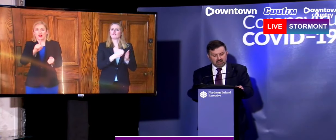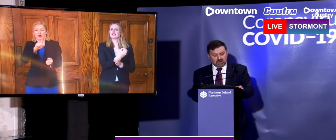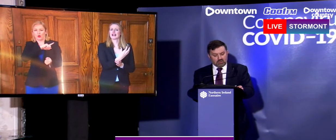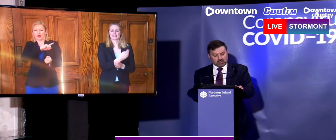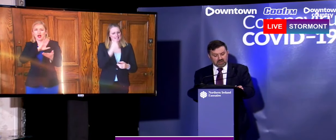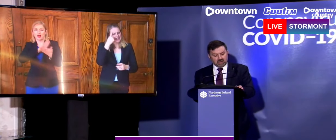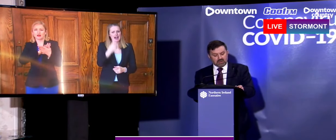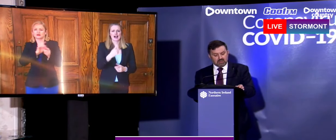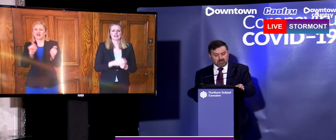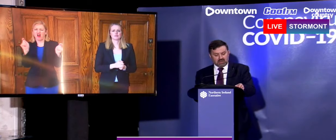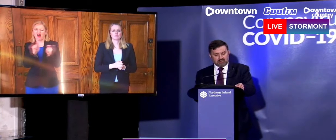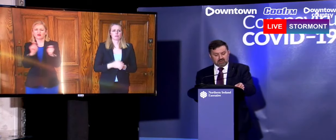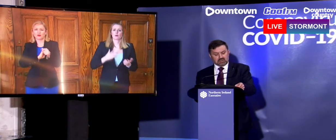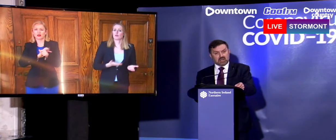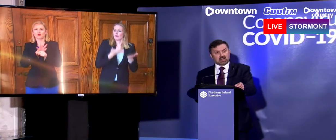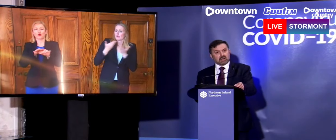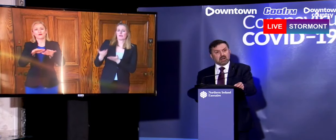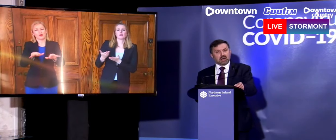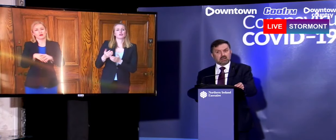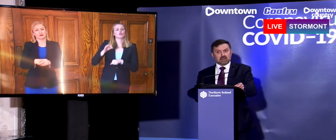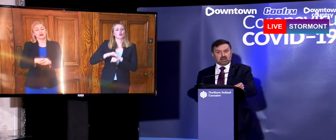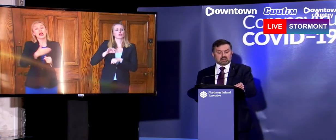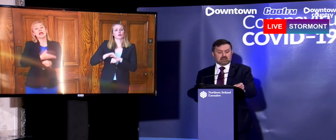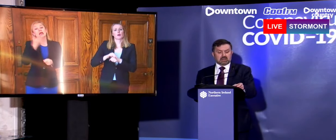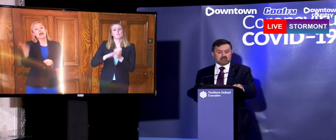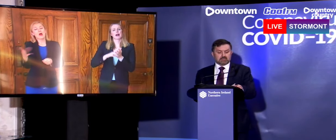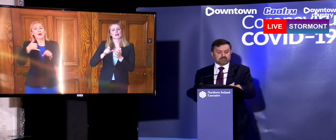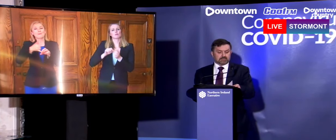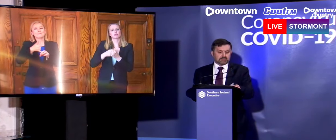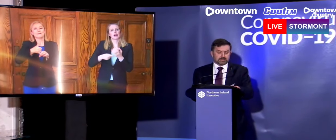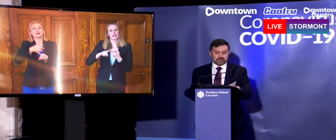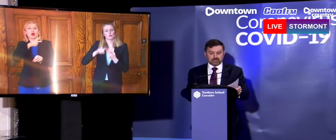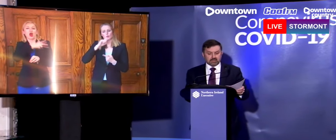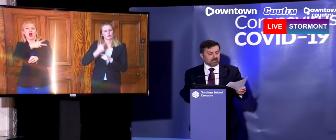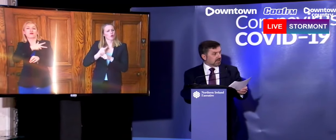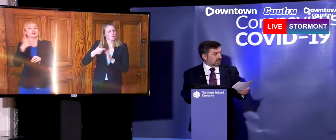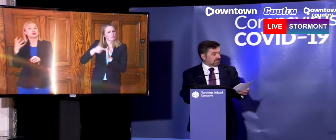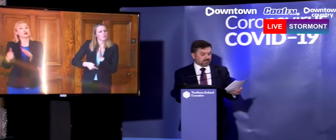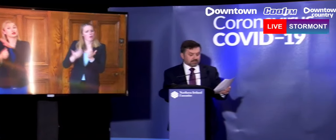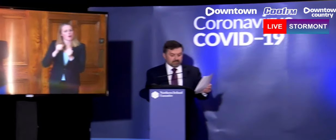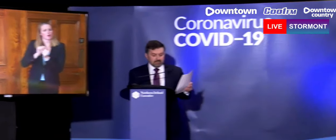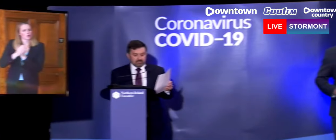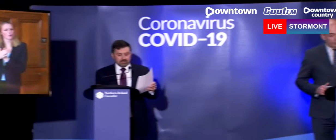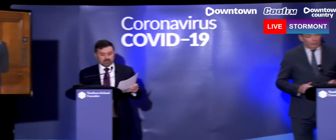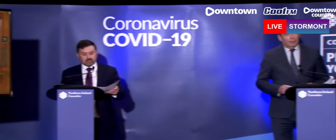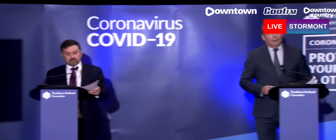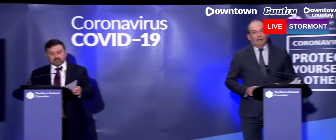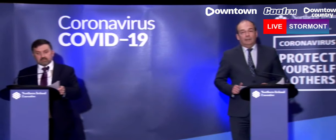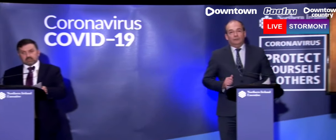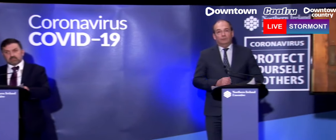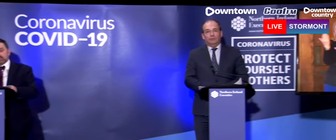Officer who will speak about the memorandum of understanding and the clinical trials. Thank you Minister.